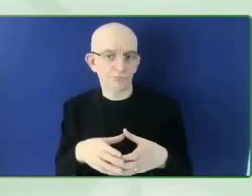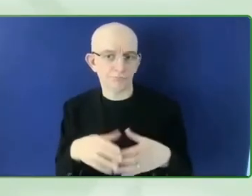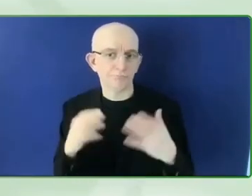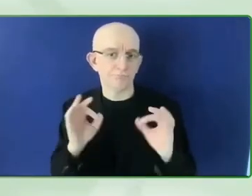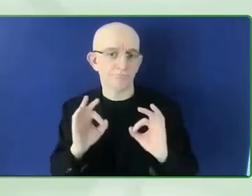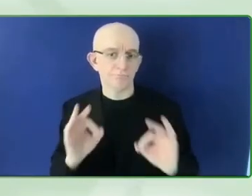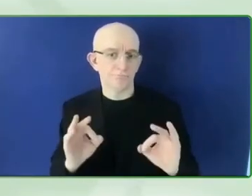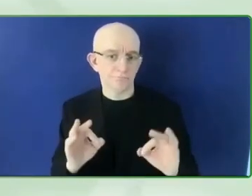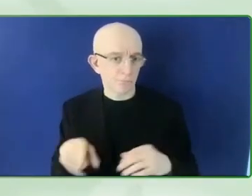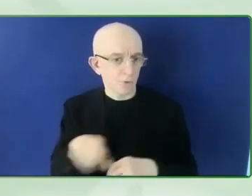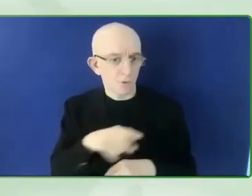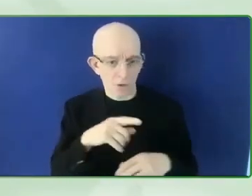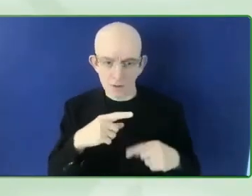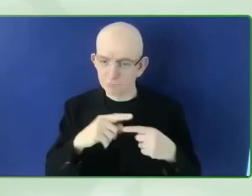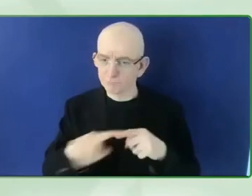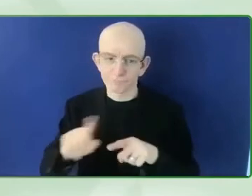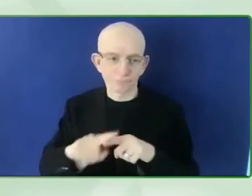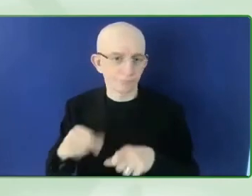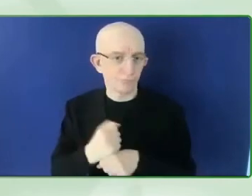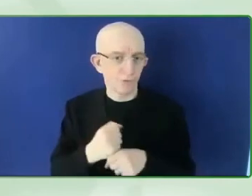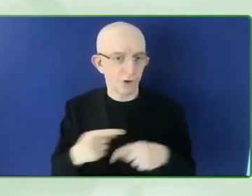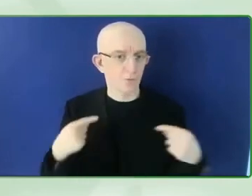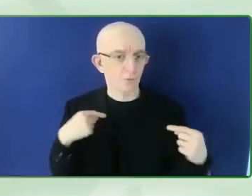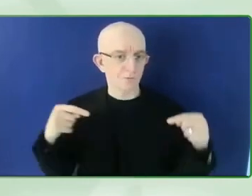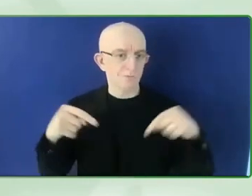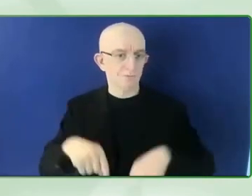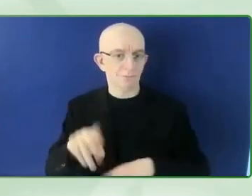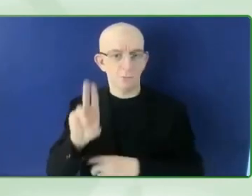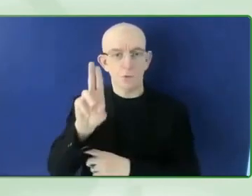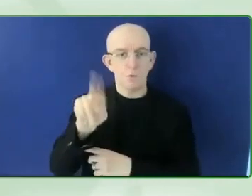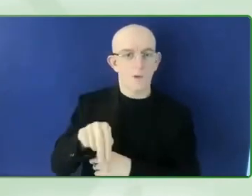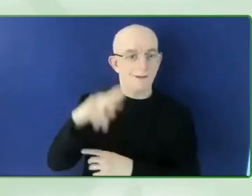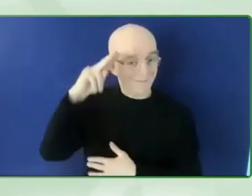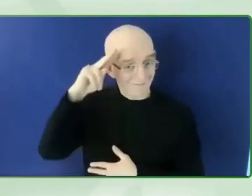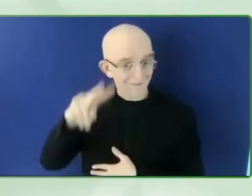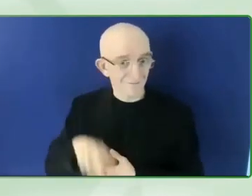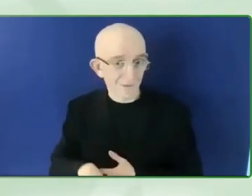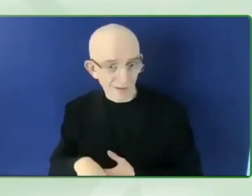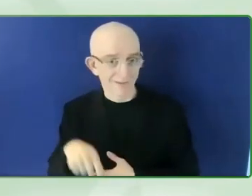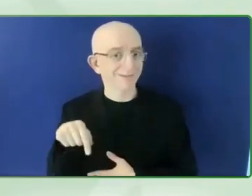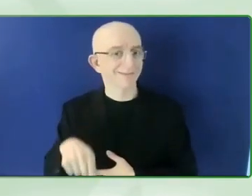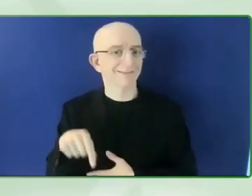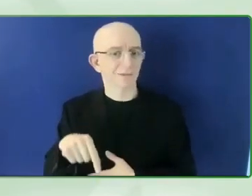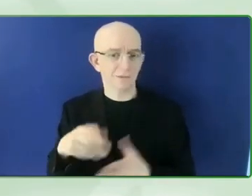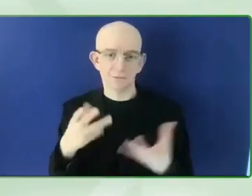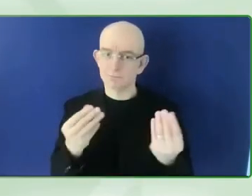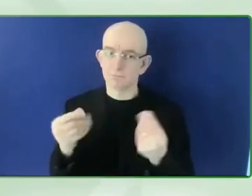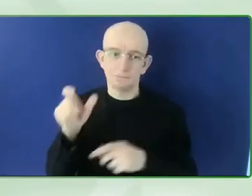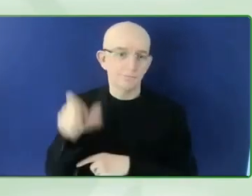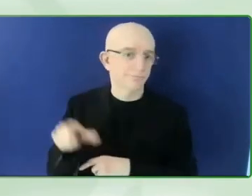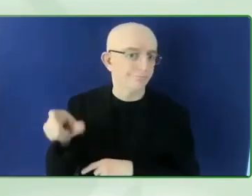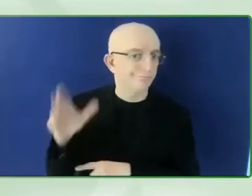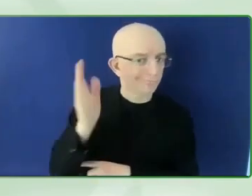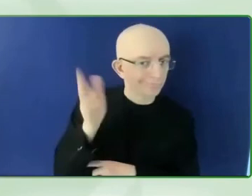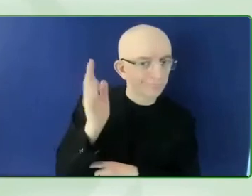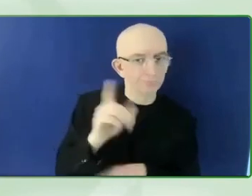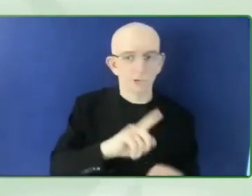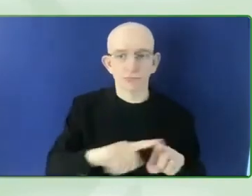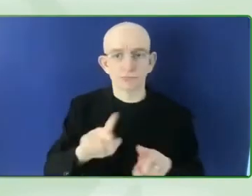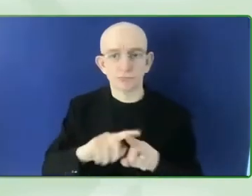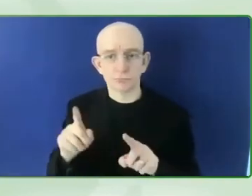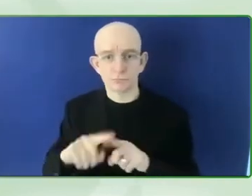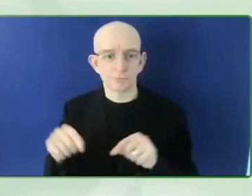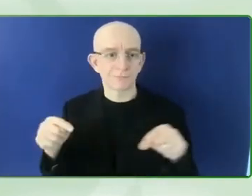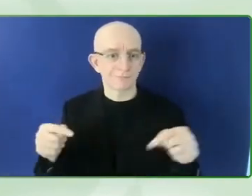of people watching from every country. I want to thank you for the work you're doing on climate change, which is so important and bringing